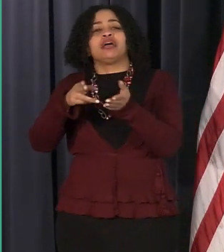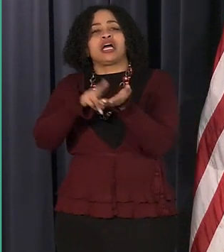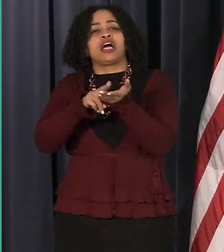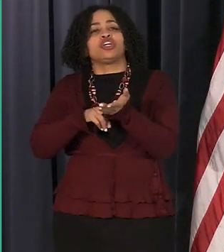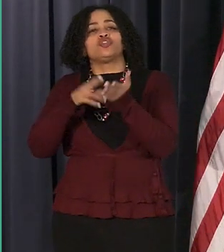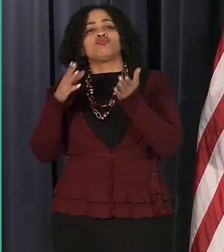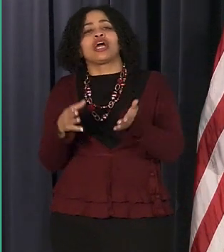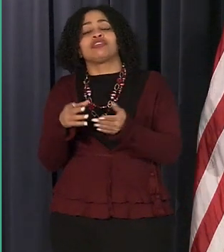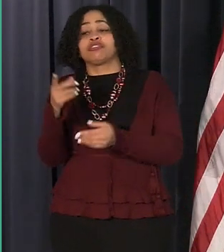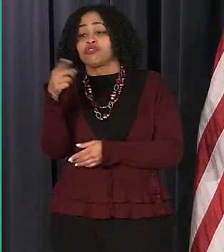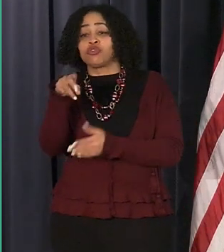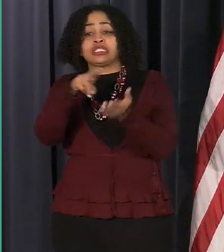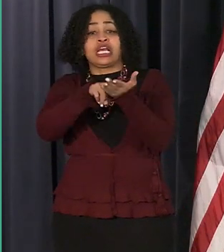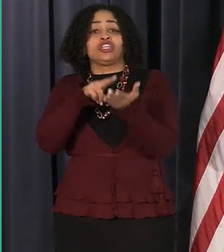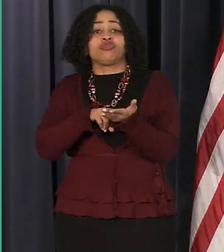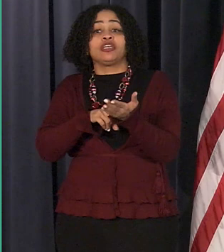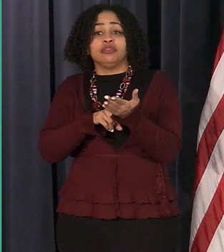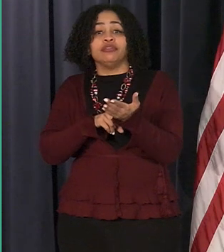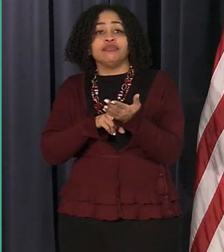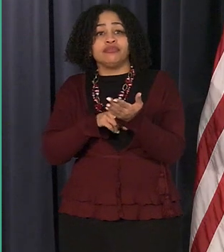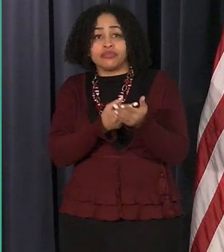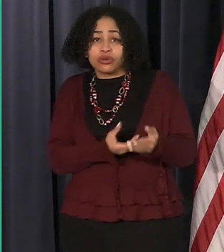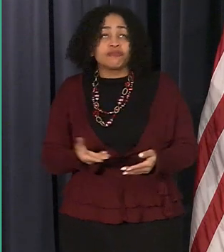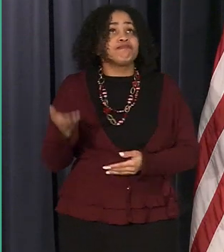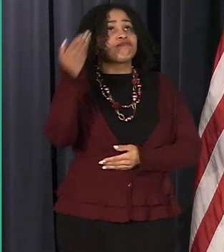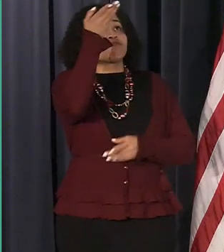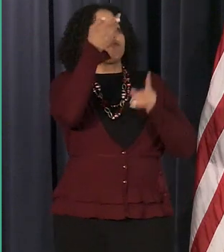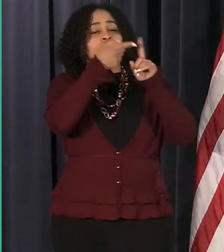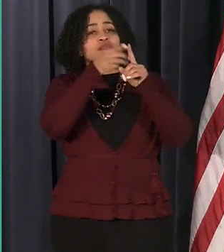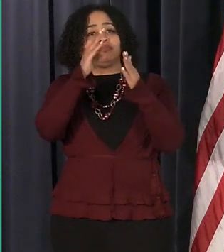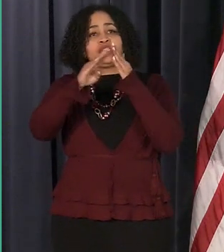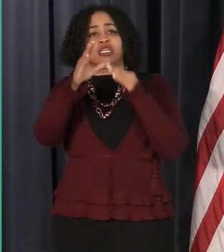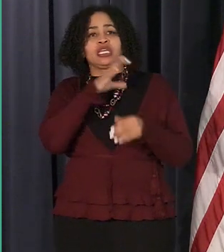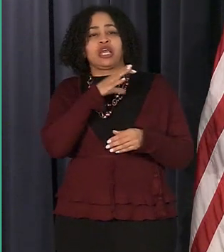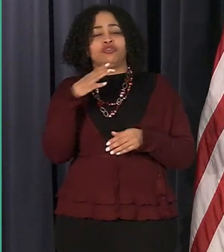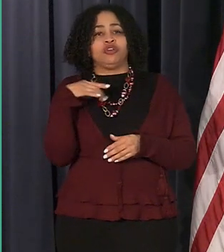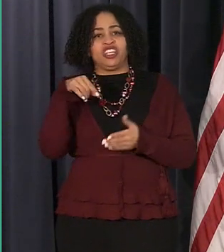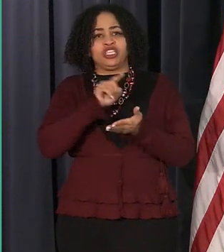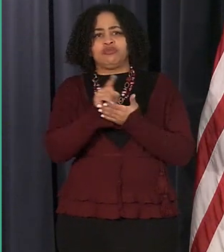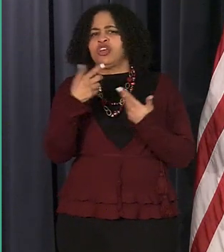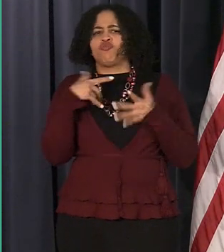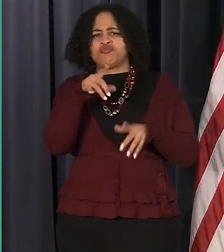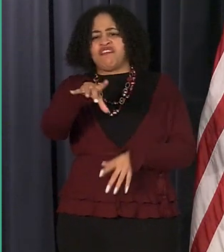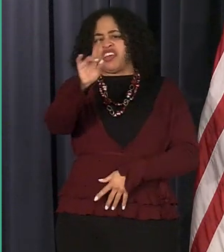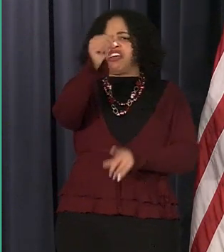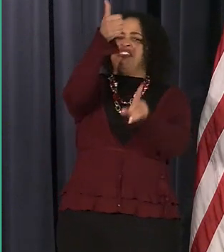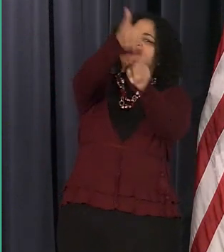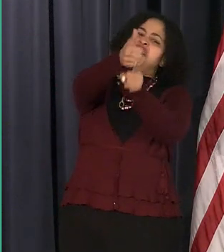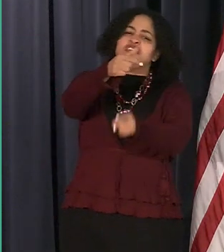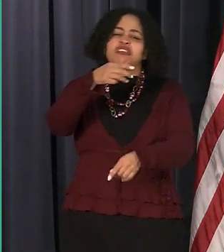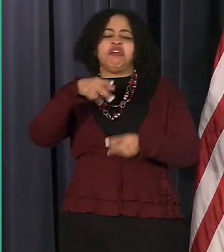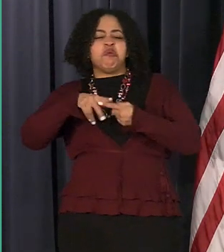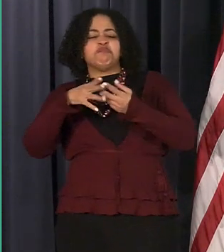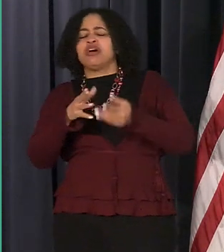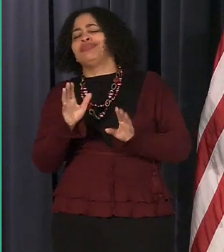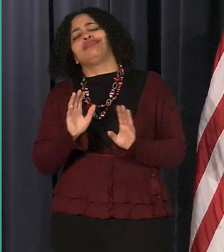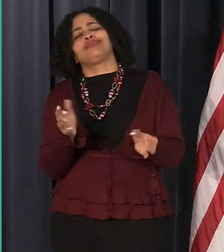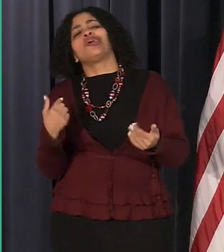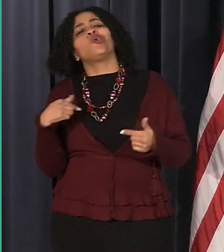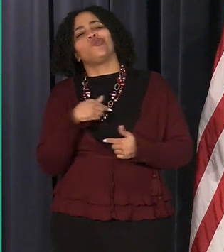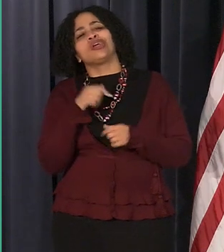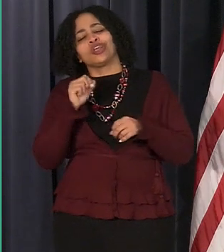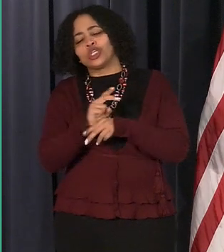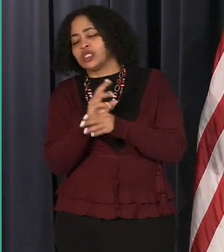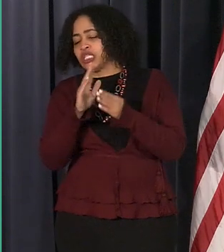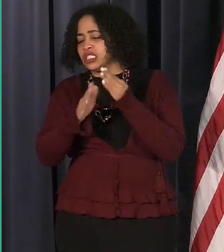those contracts are going up to city council this week we don't want you to have to find your own plumber we've got the advantage of